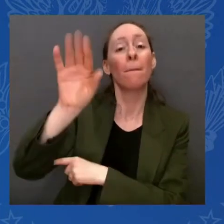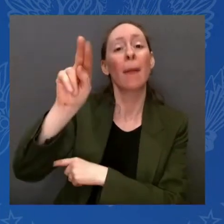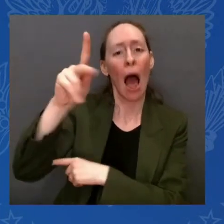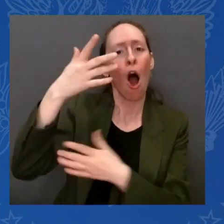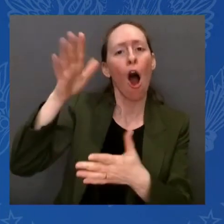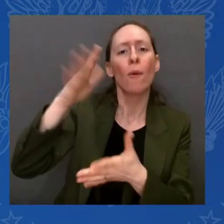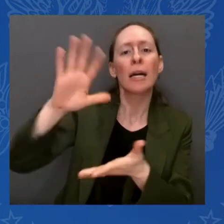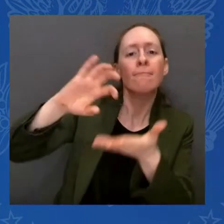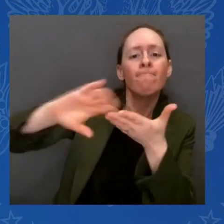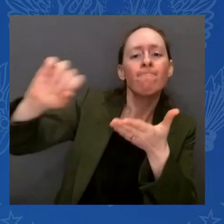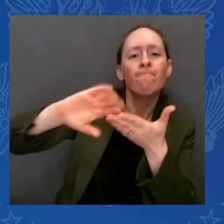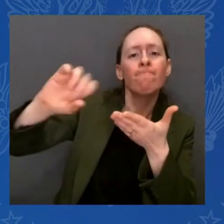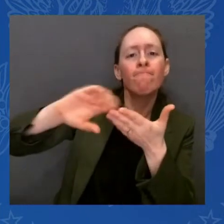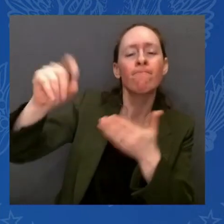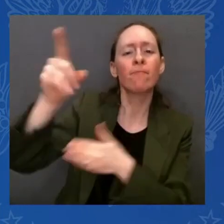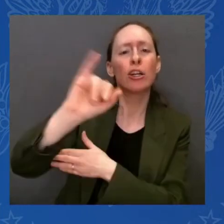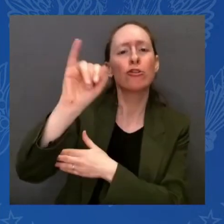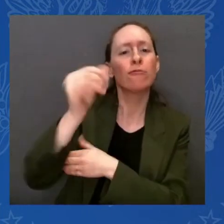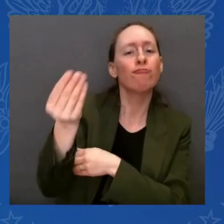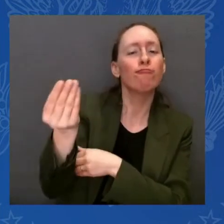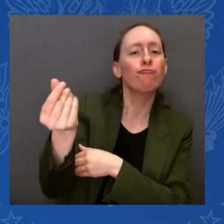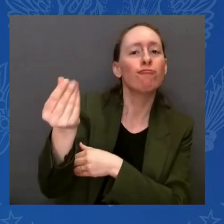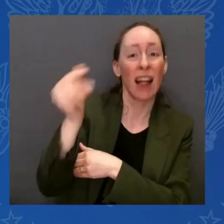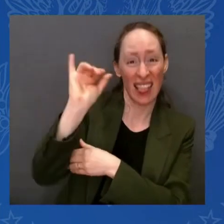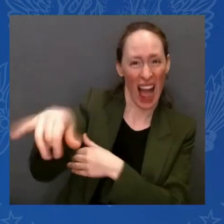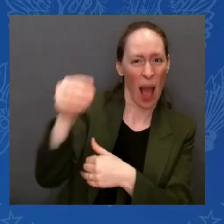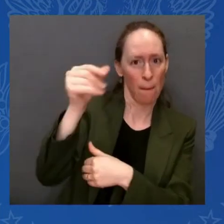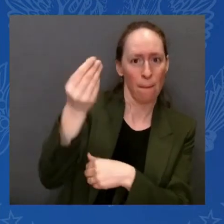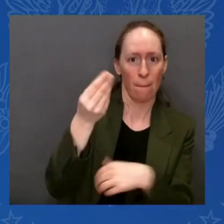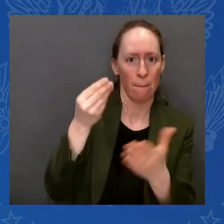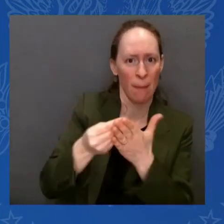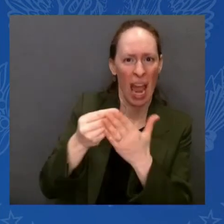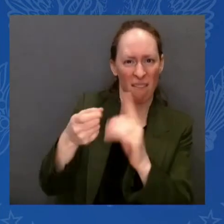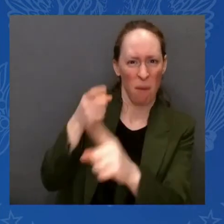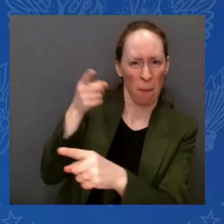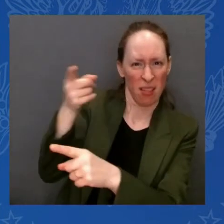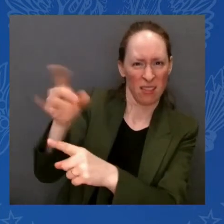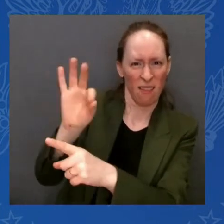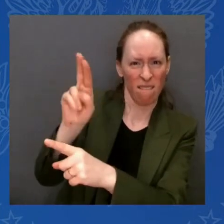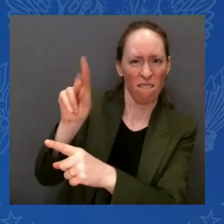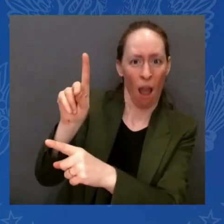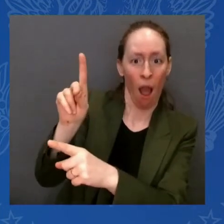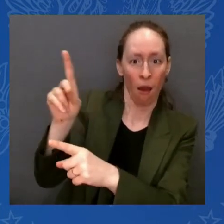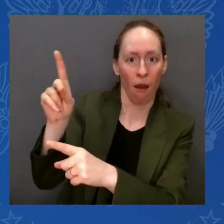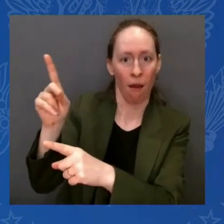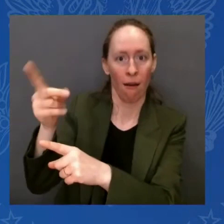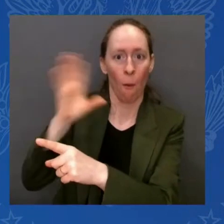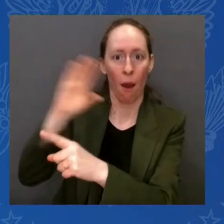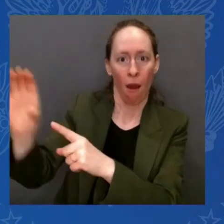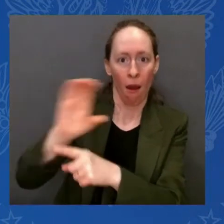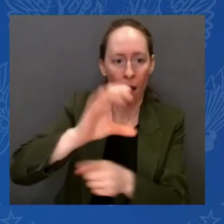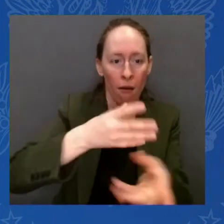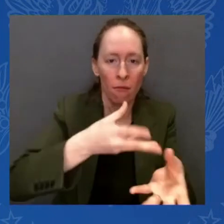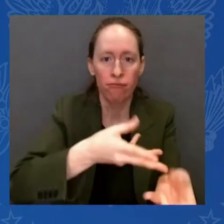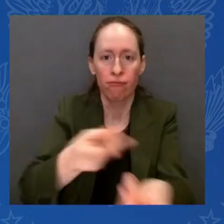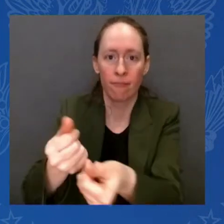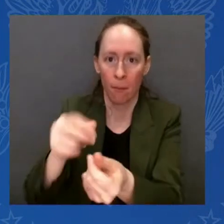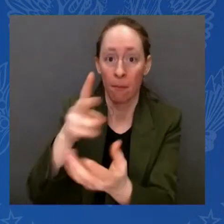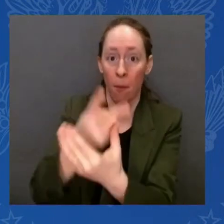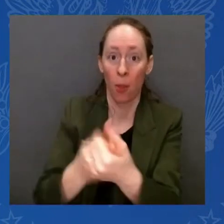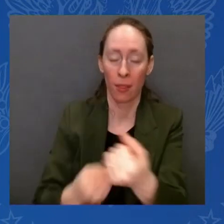actions that our regulators have already taken, every American should feel confident that their deposits will be there if and when they need them.